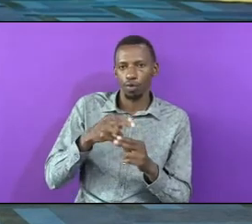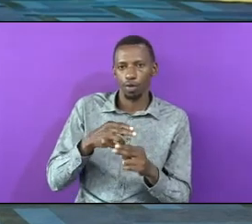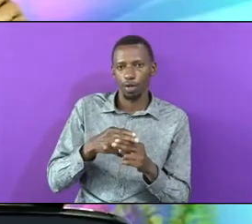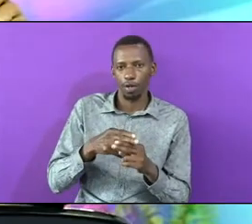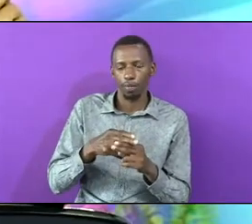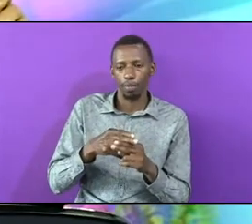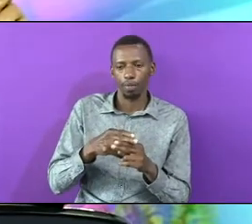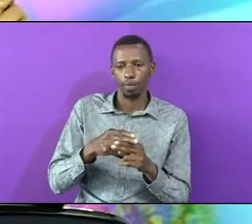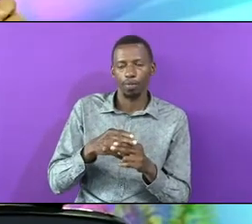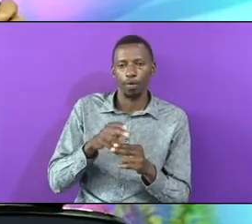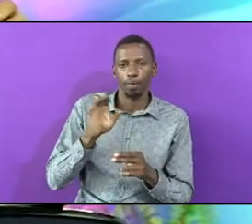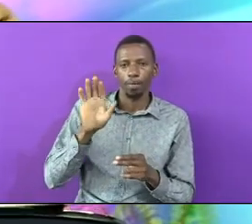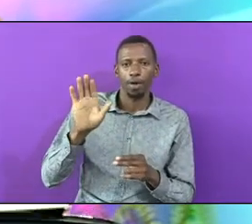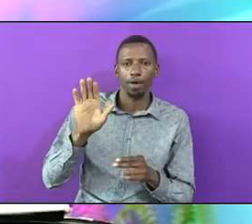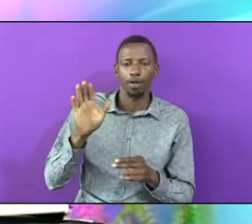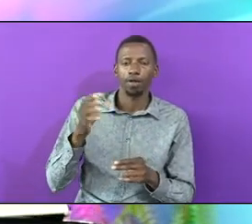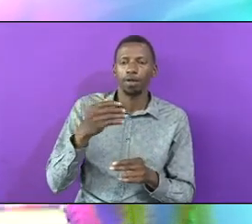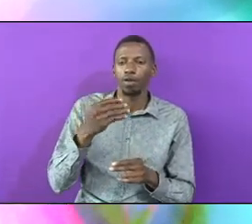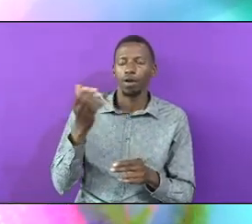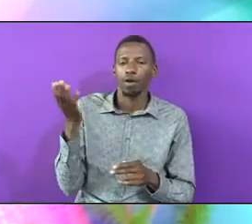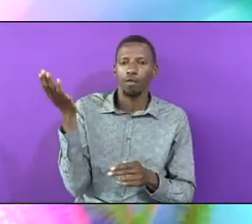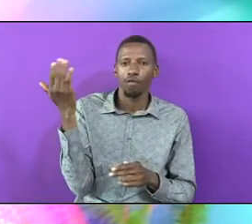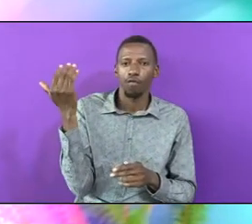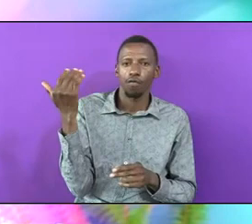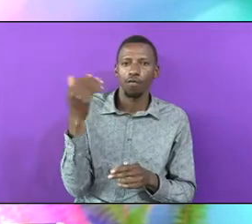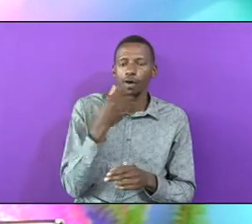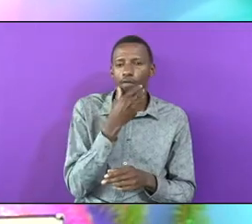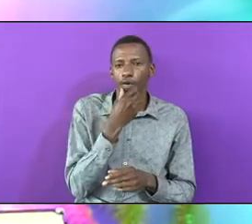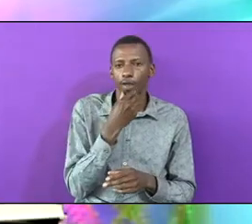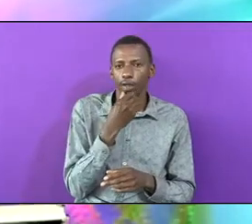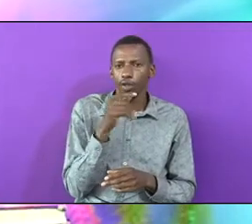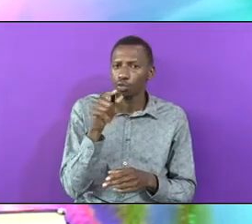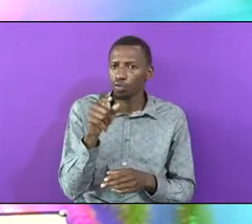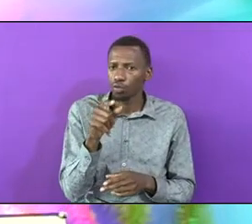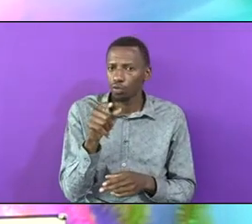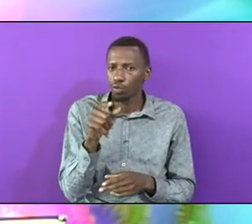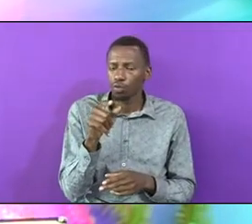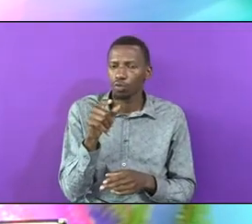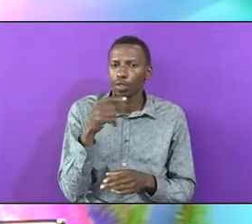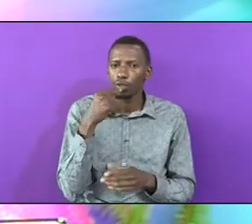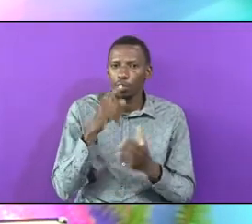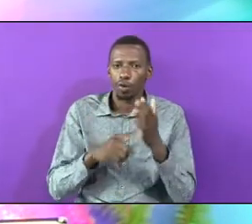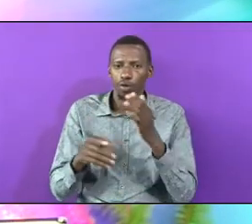Who Abraham Are You A Father Who Can Be Invoked In Moments Of Crisis